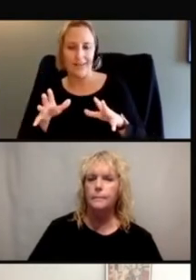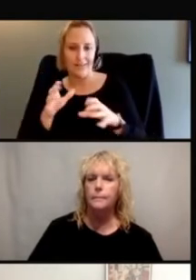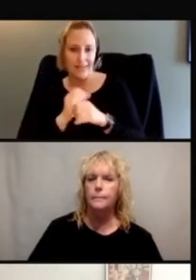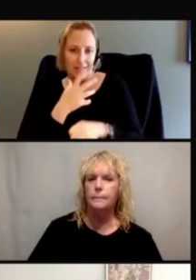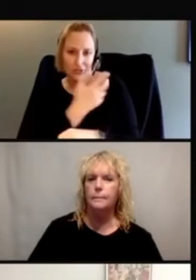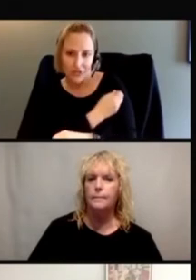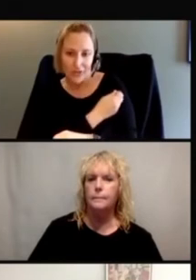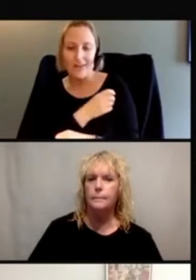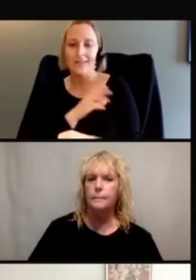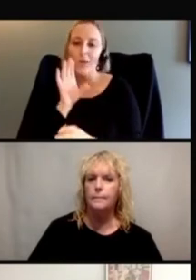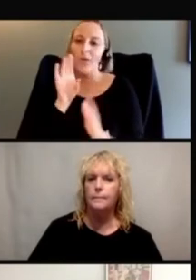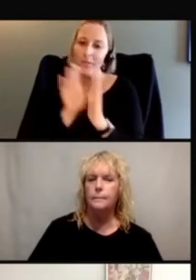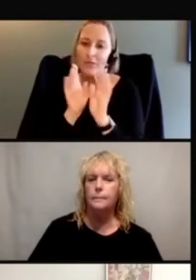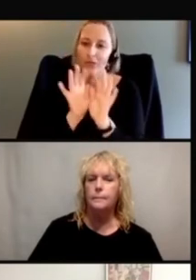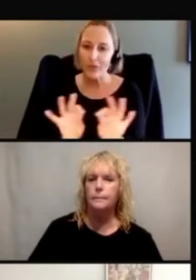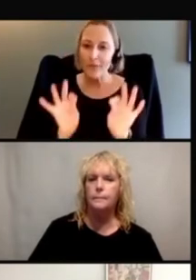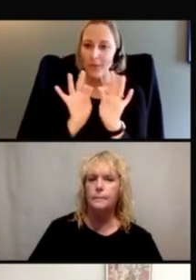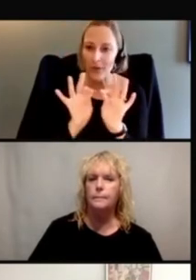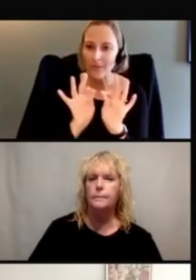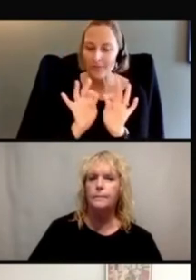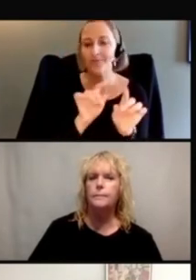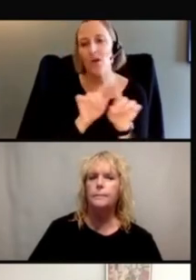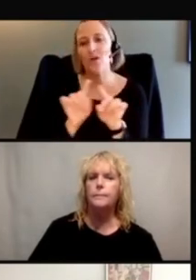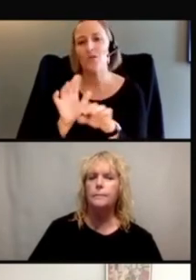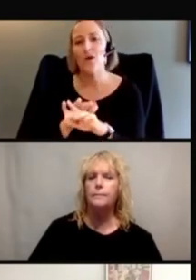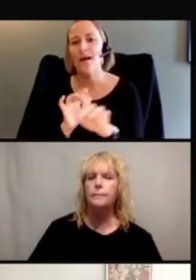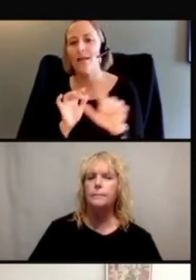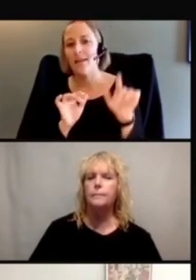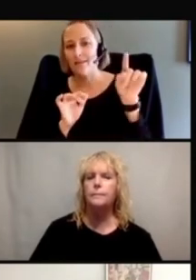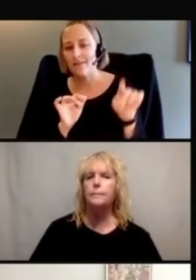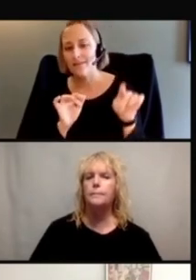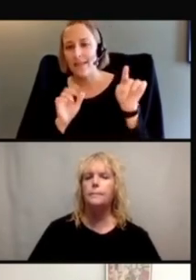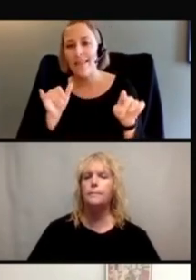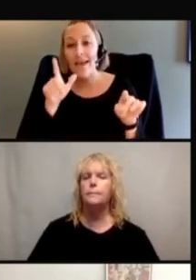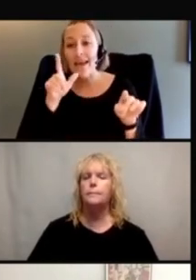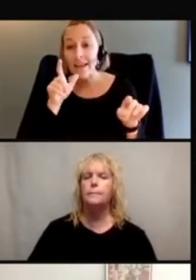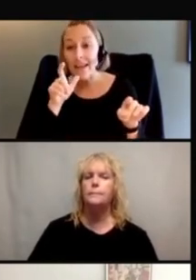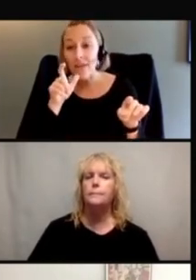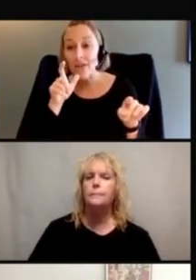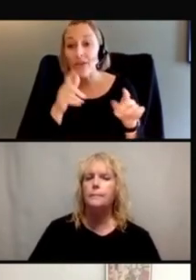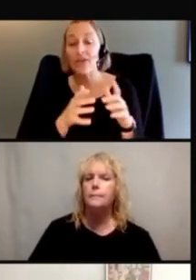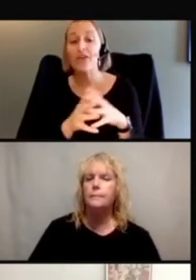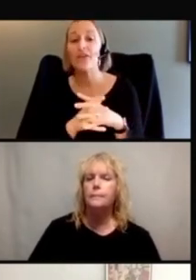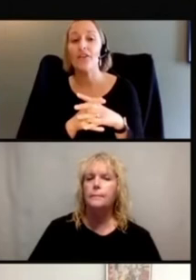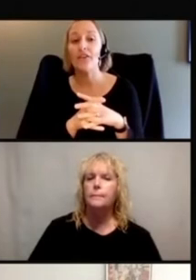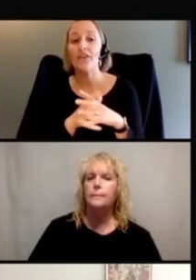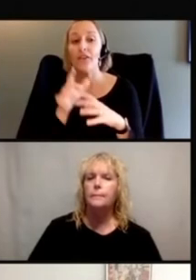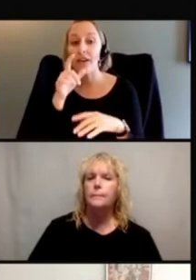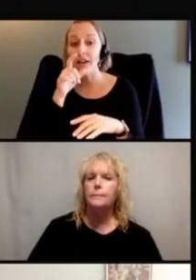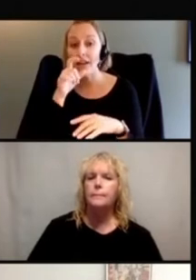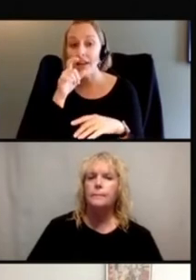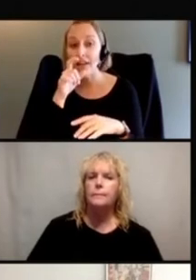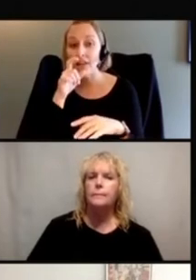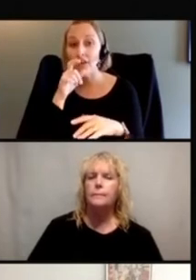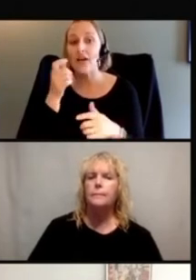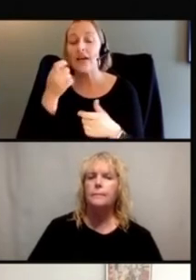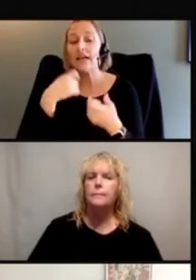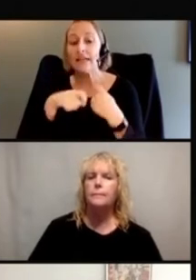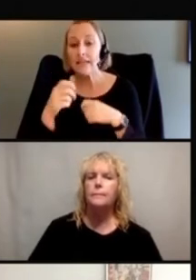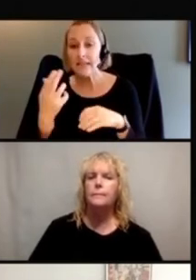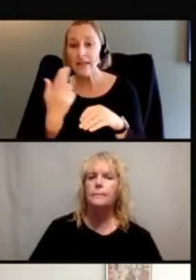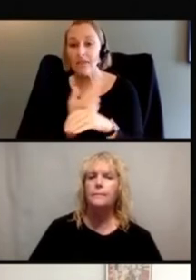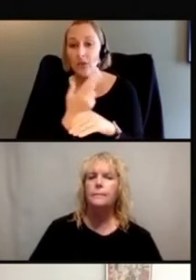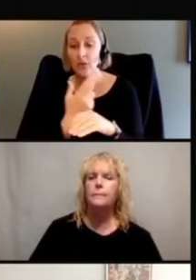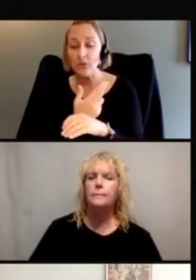can be very important. And also on the left, this inhaler, instead of using, for example, a prop inhaler